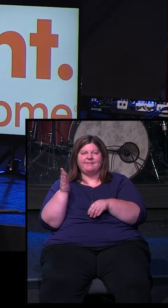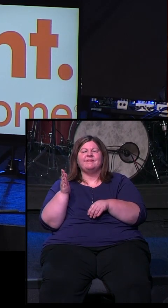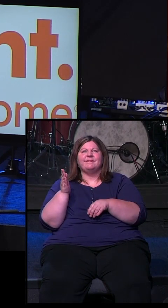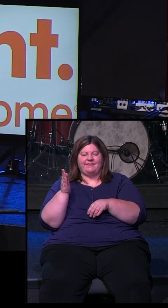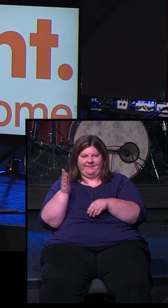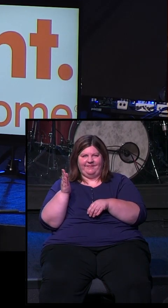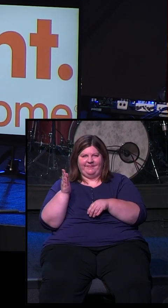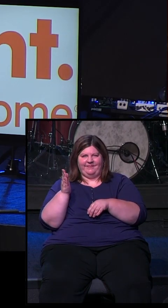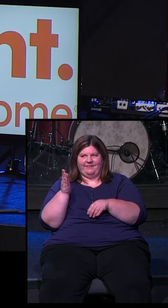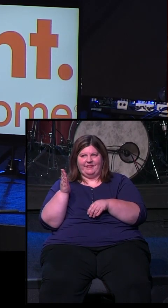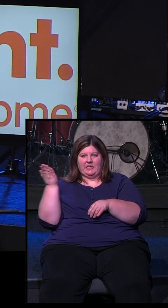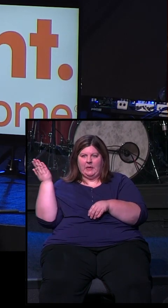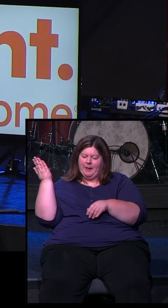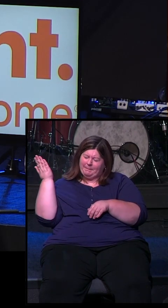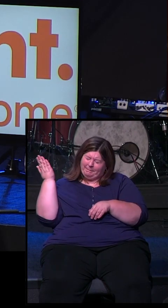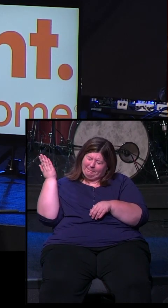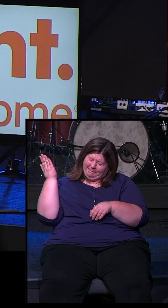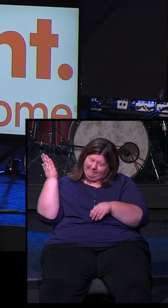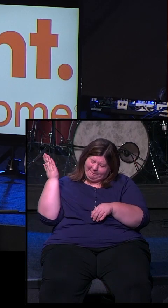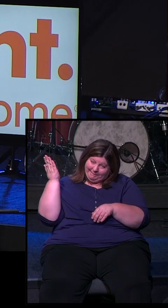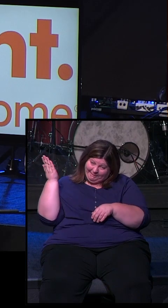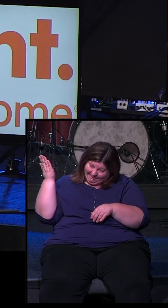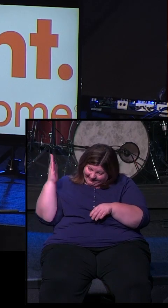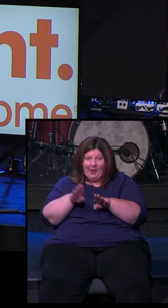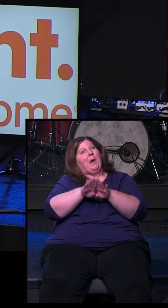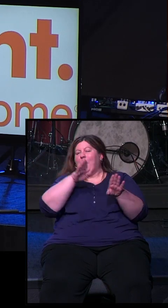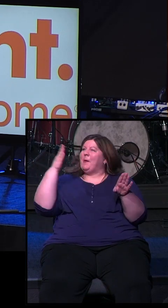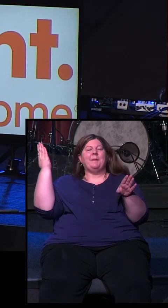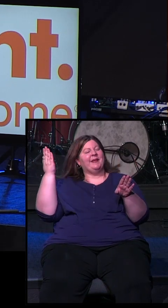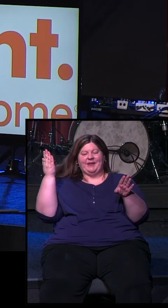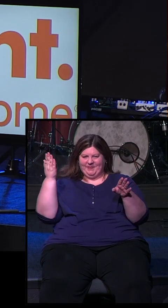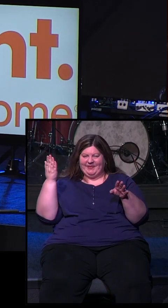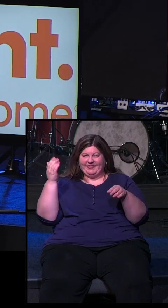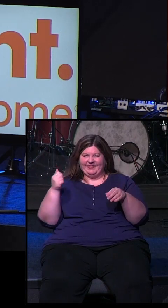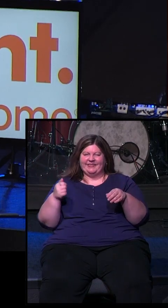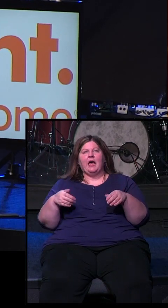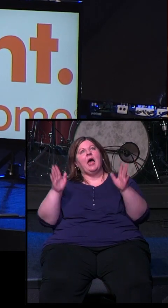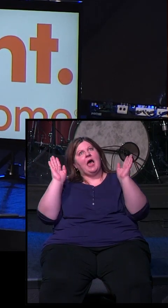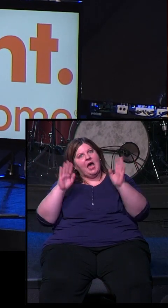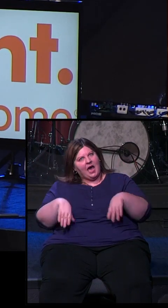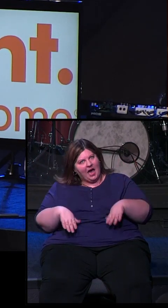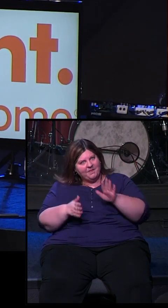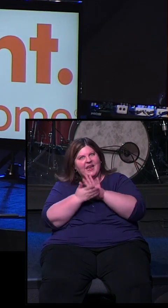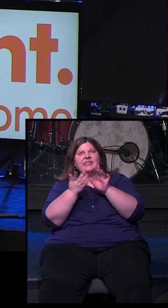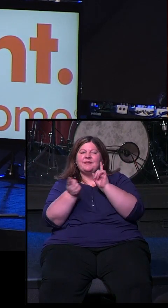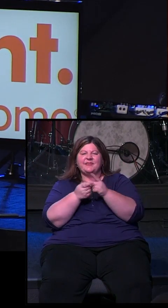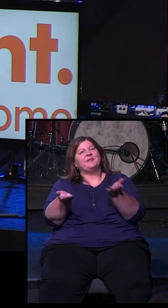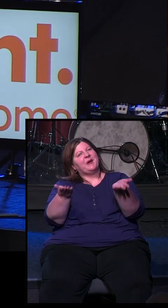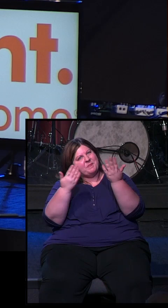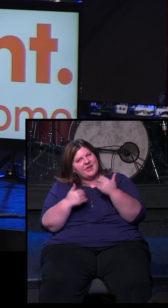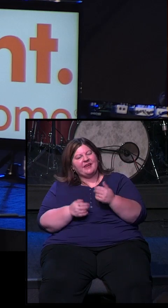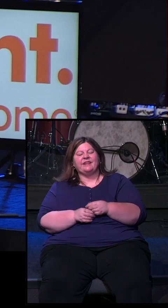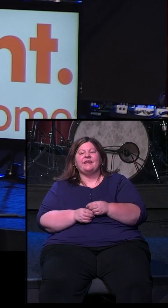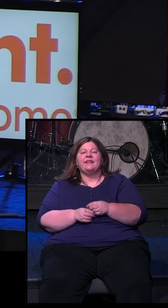house. She took the door and she opened it as wide as she could. And she said, oh, great to meet you. Come on in. Won't